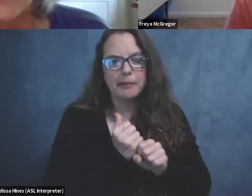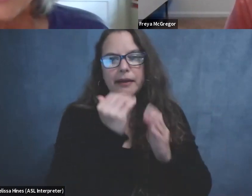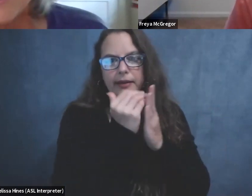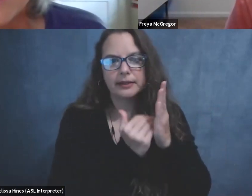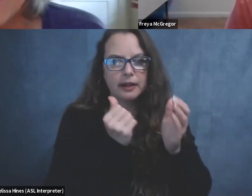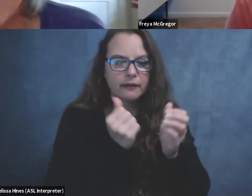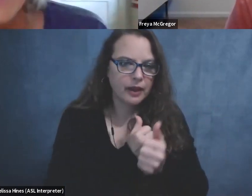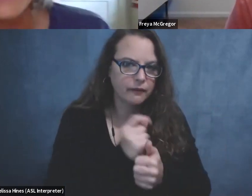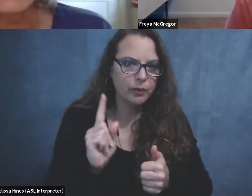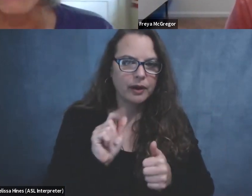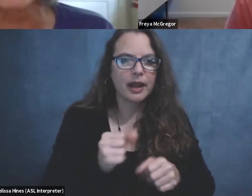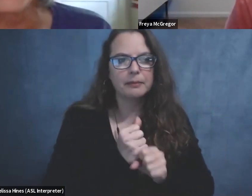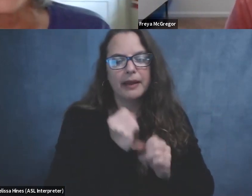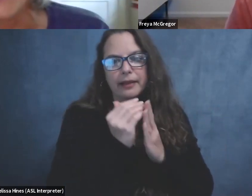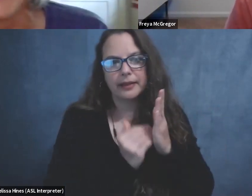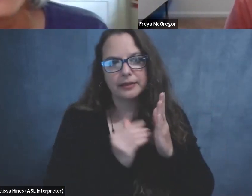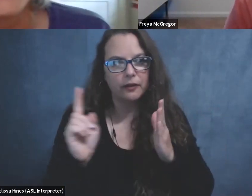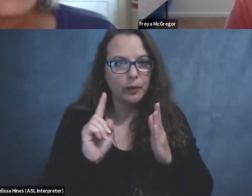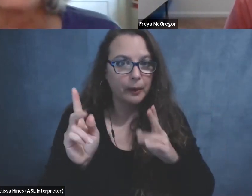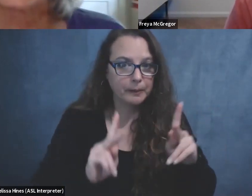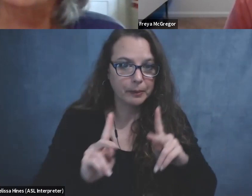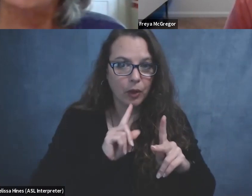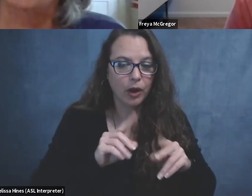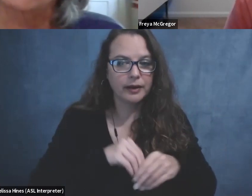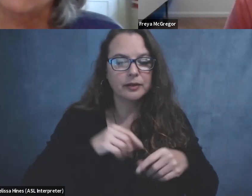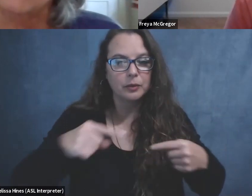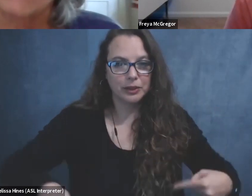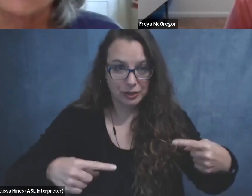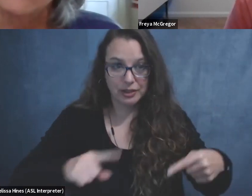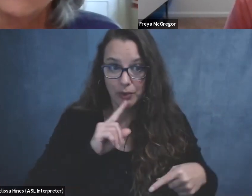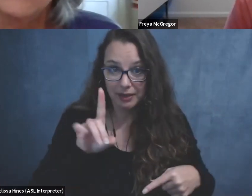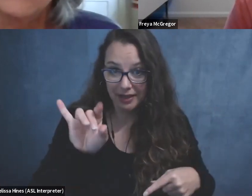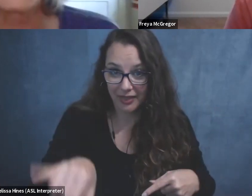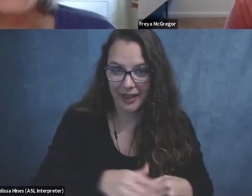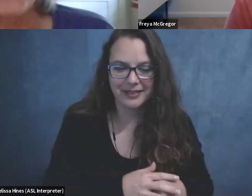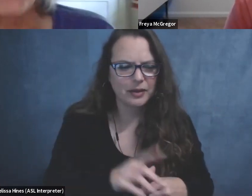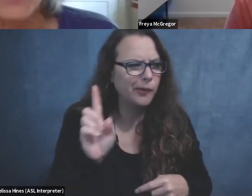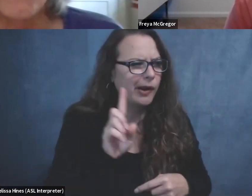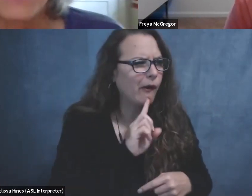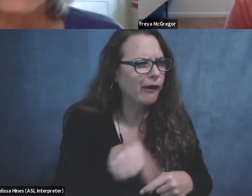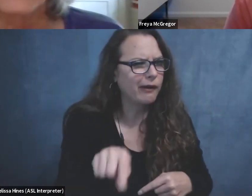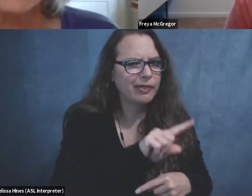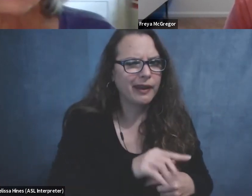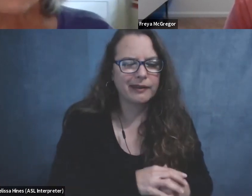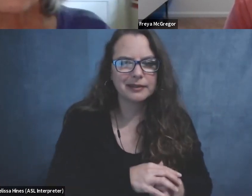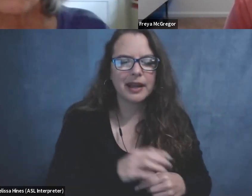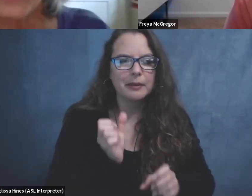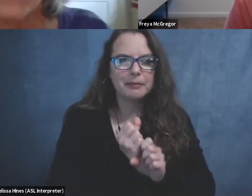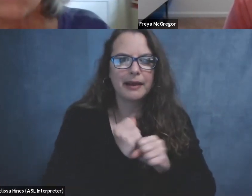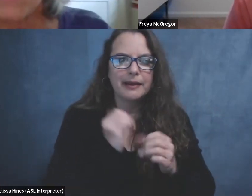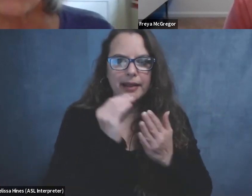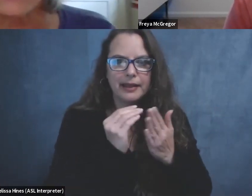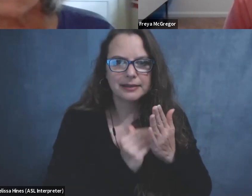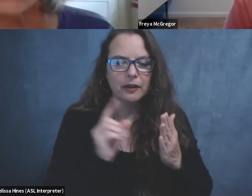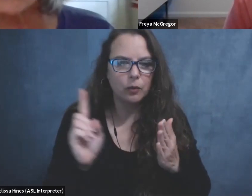find people in wheelchairs. I really did that. I'm like, okay, where are they? And so I made a list of